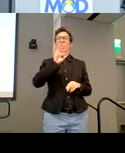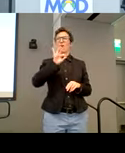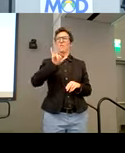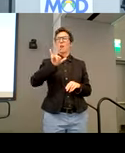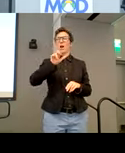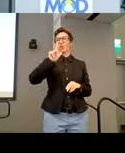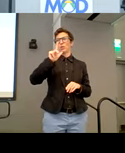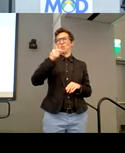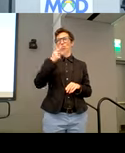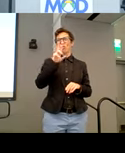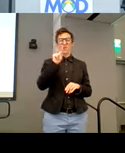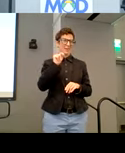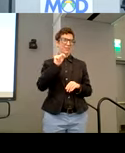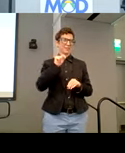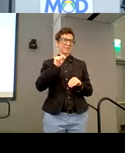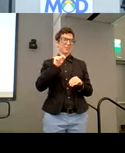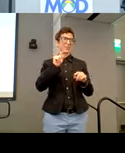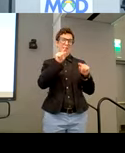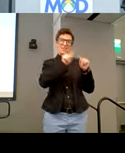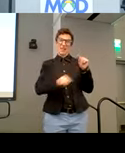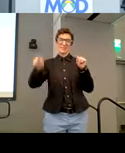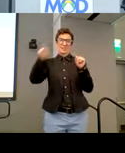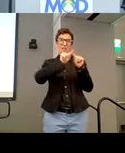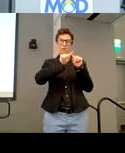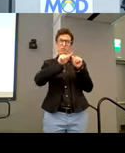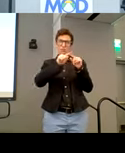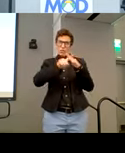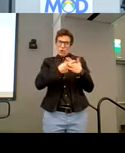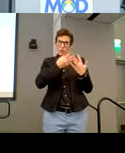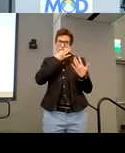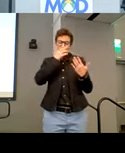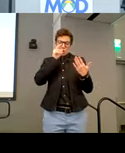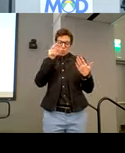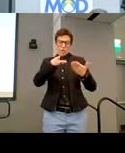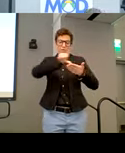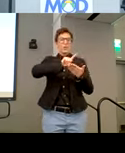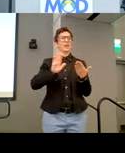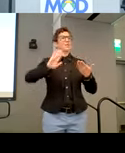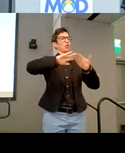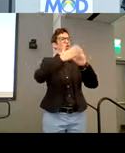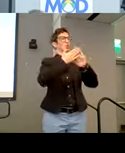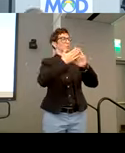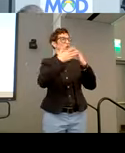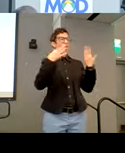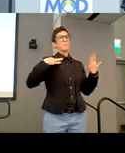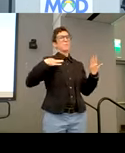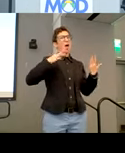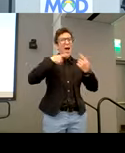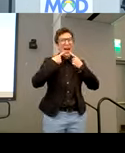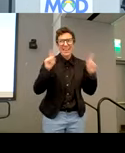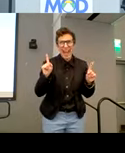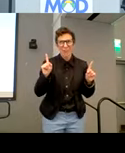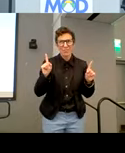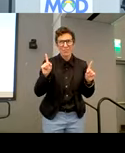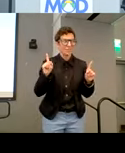uh, soon as well. Uh, that cycle closed. We're in the currently reviewing them. So if you're a community who may have applied, we haven't announced anything yet, I promise.